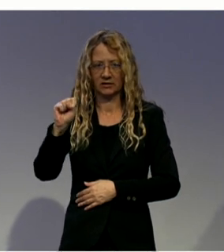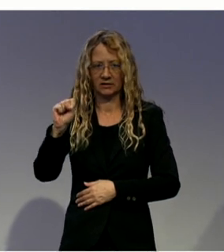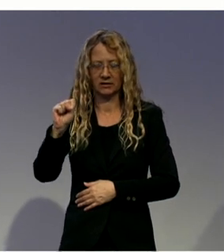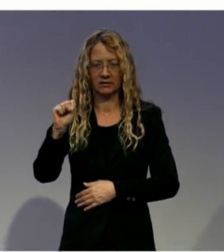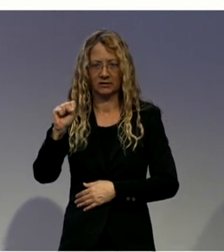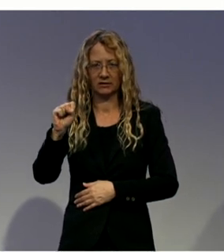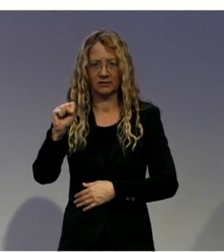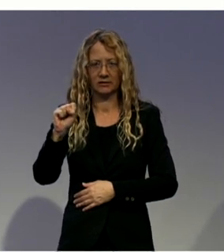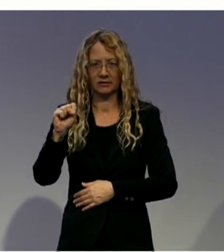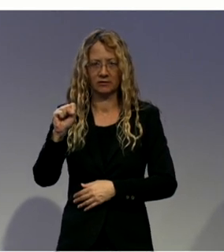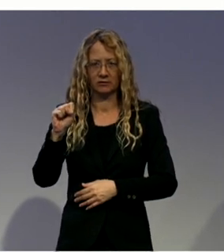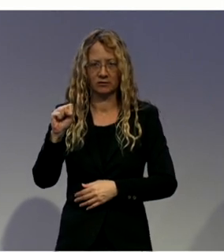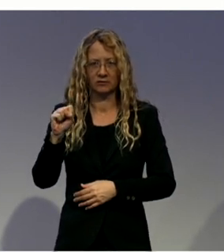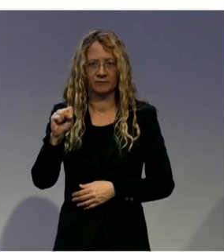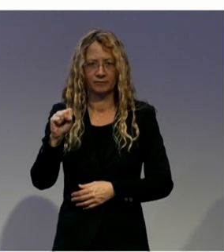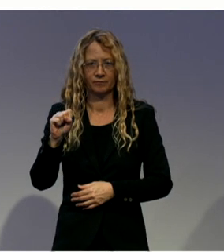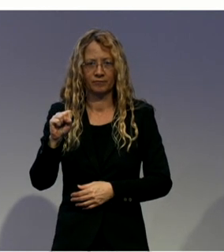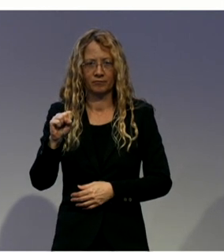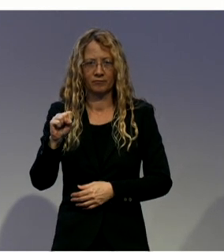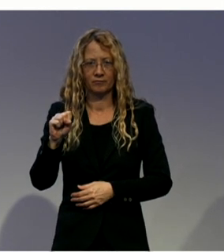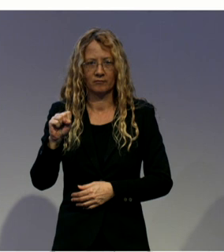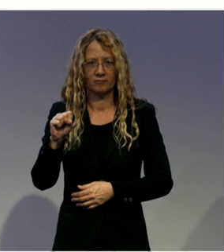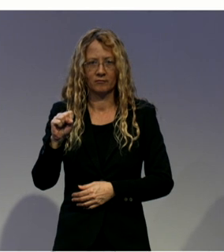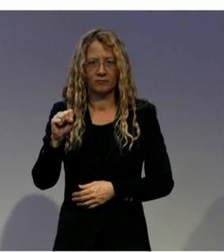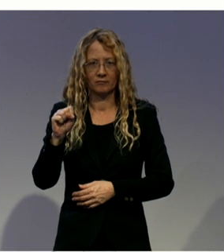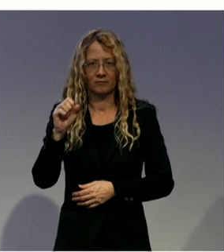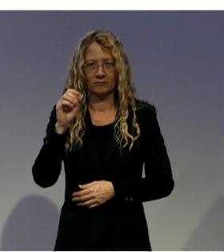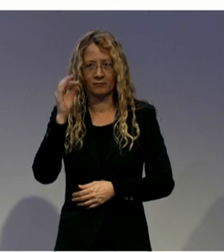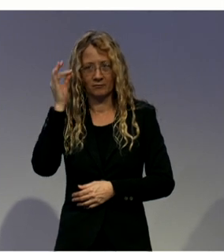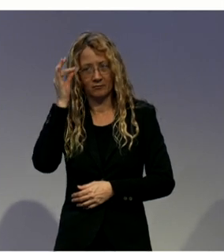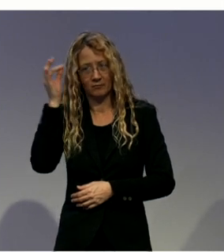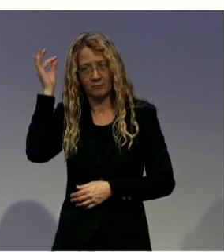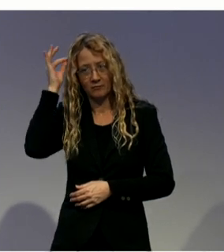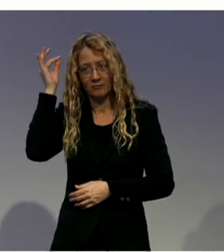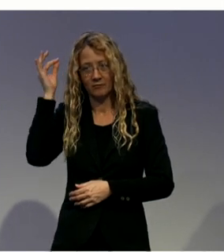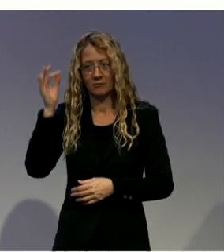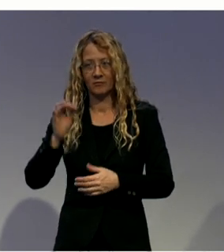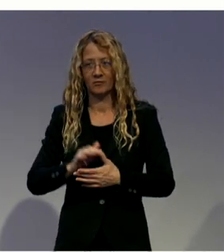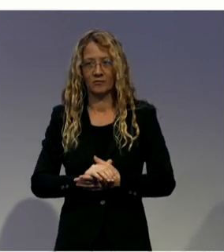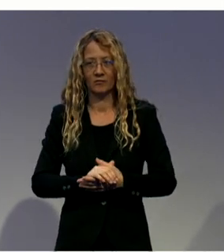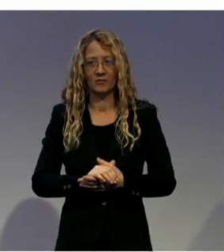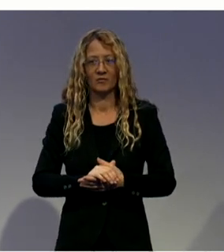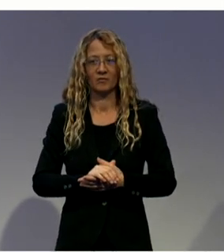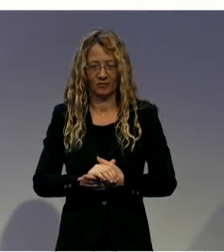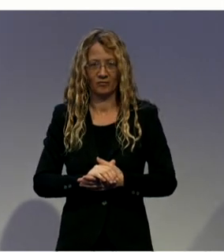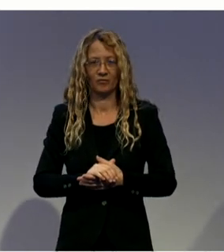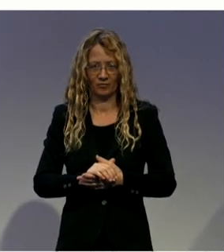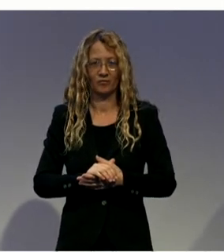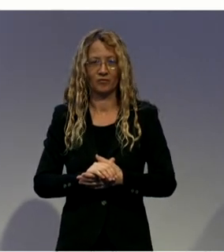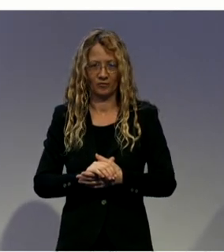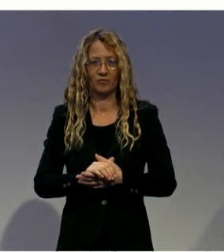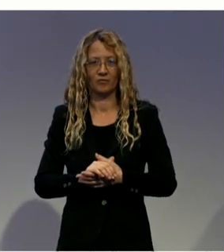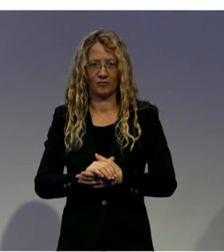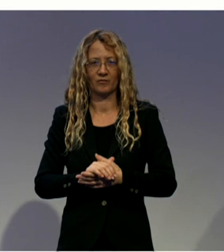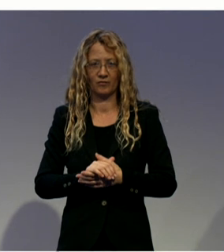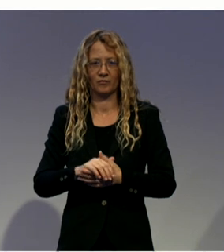award-winning indigenous, meaning First Nations, Métis and Inuit, cross-disability organization offering individualized